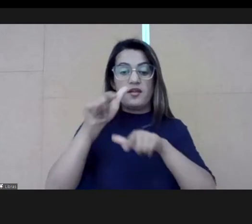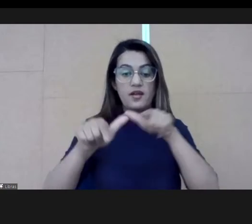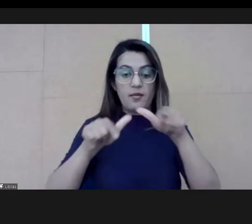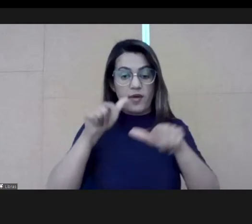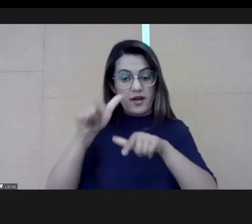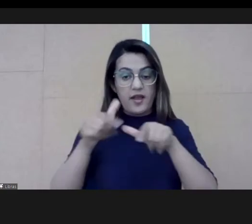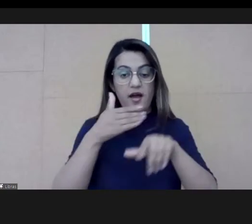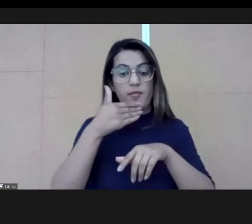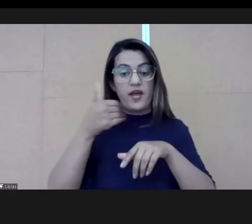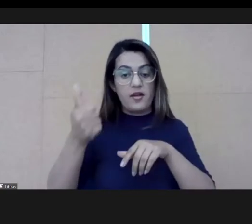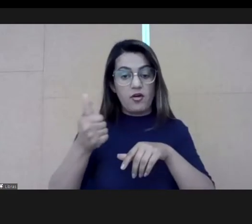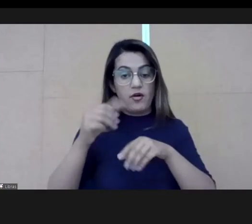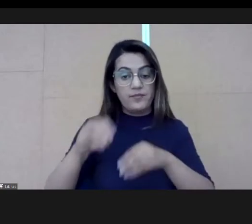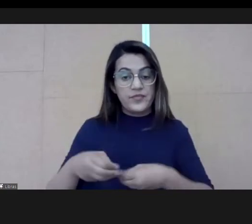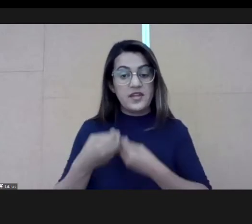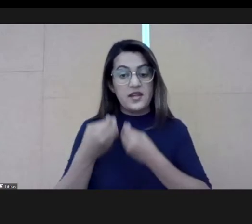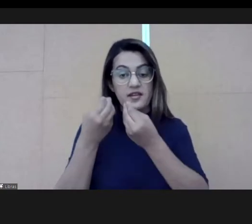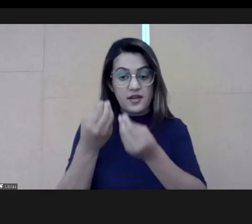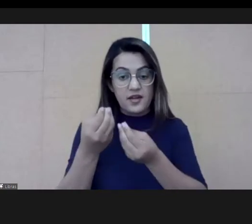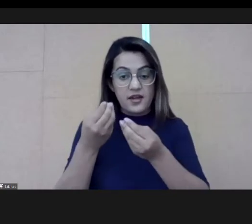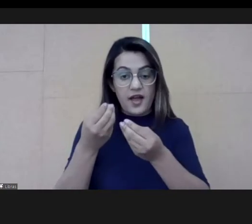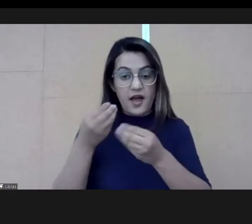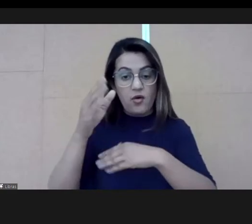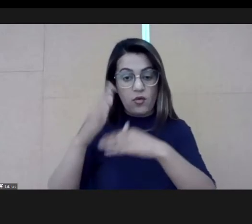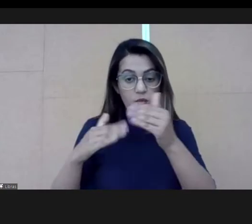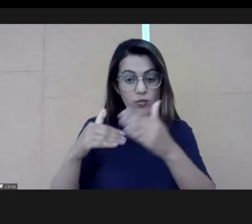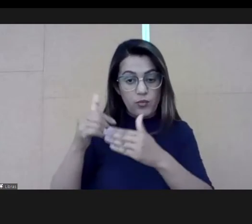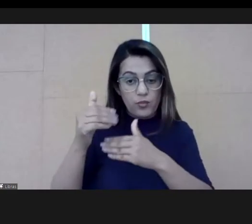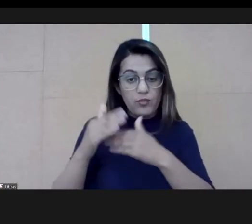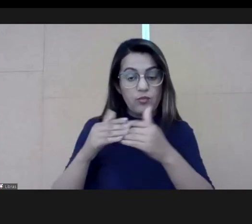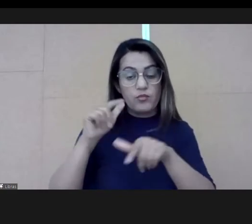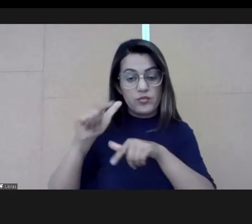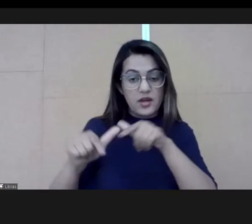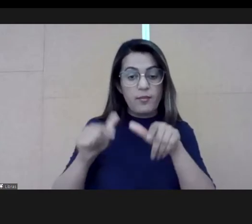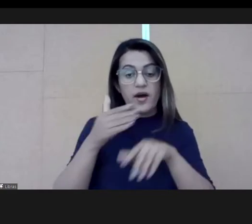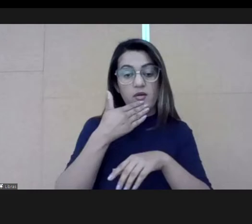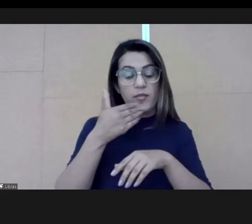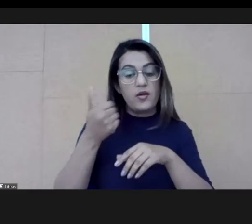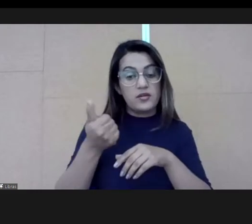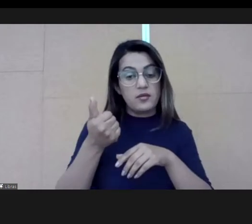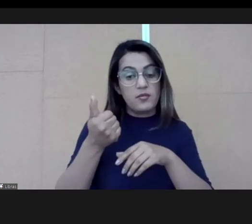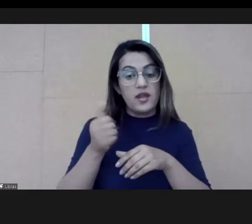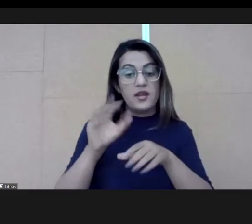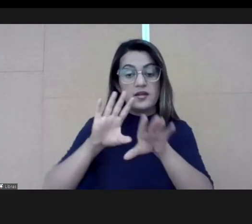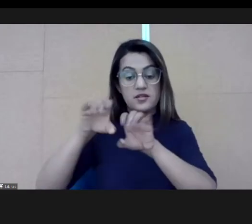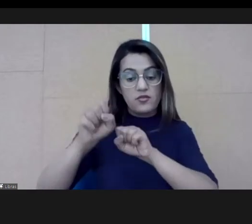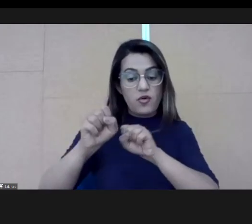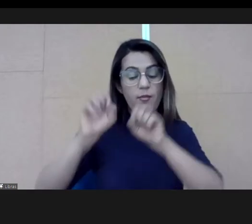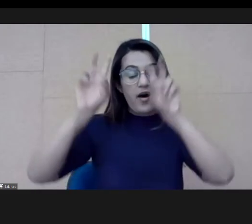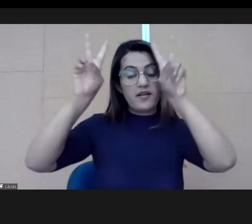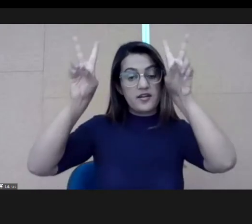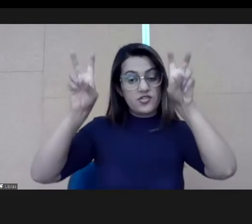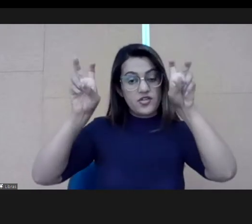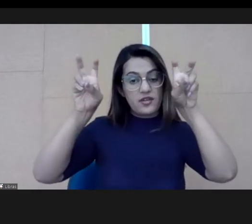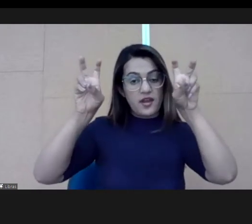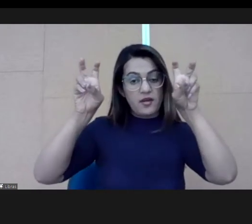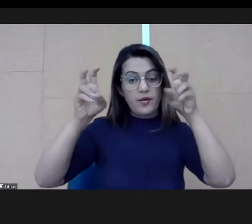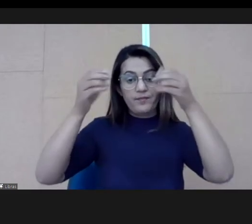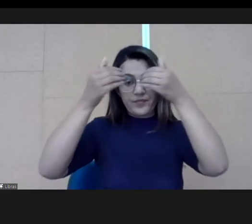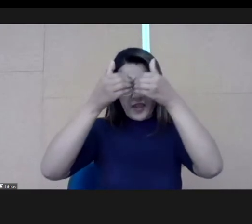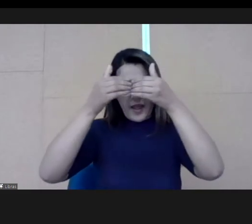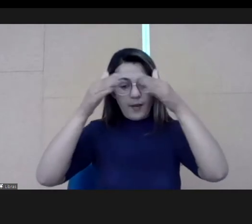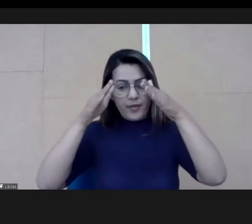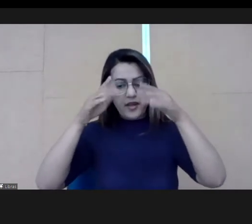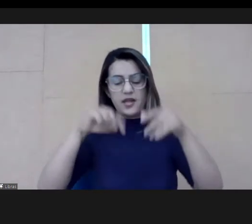fundamental to work better. Why not to form ourselves in this topic, to open our